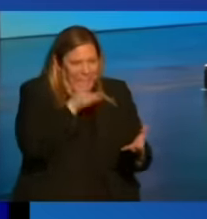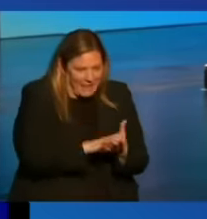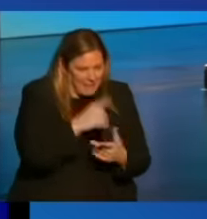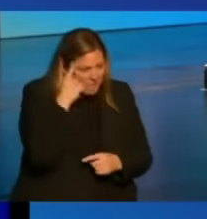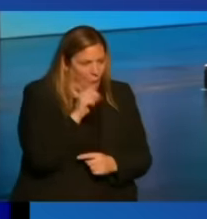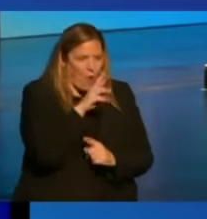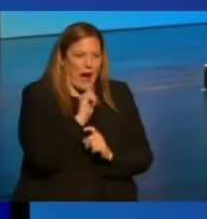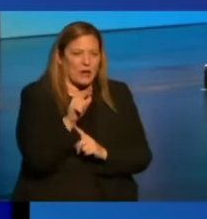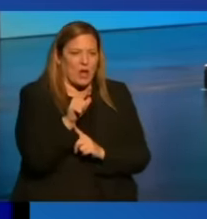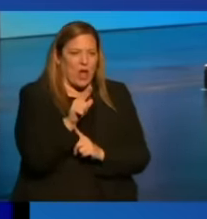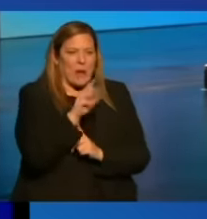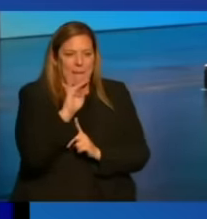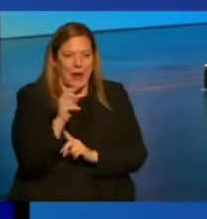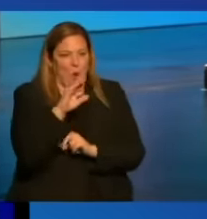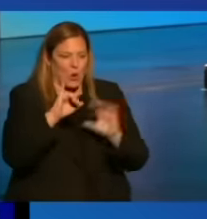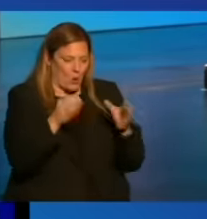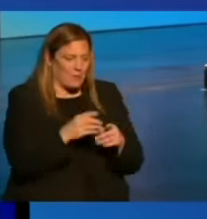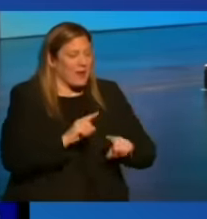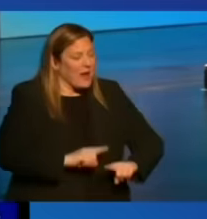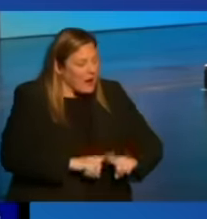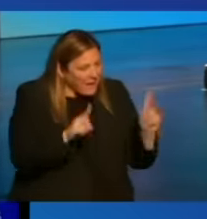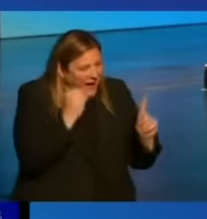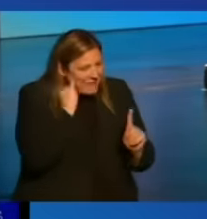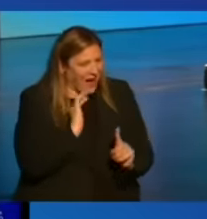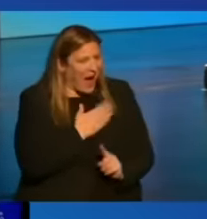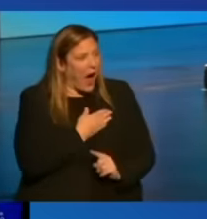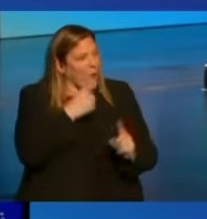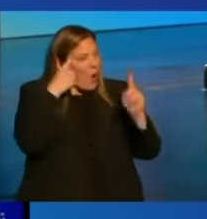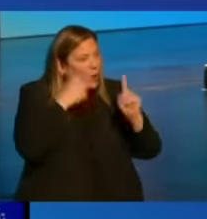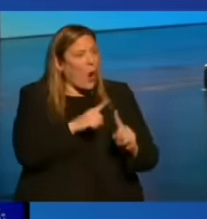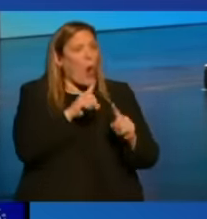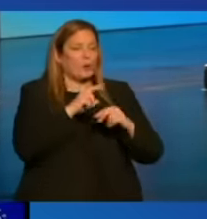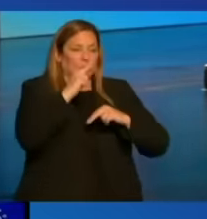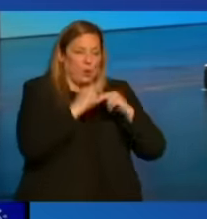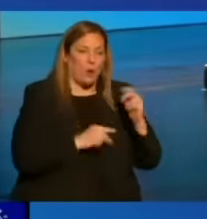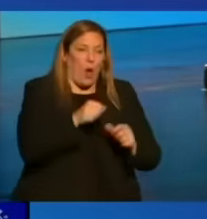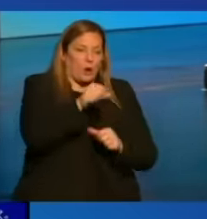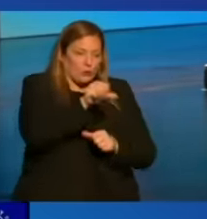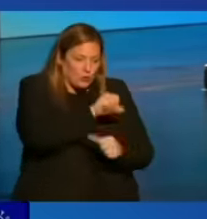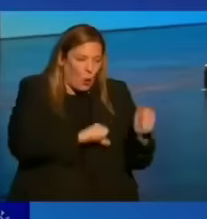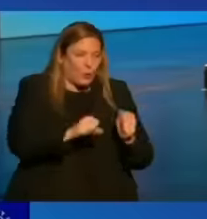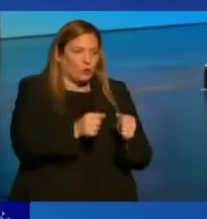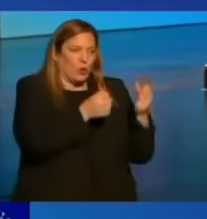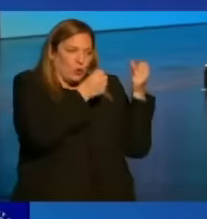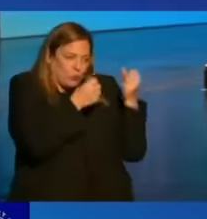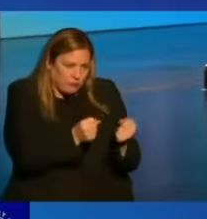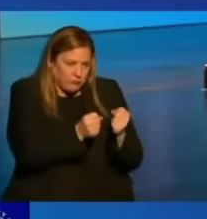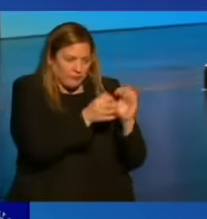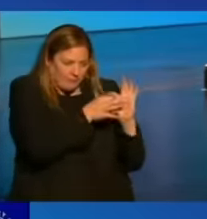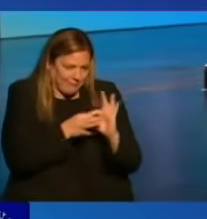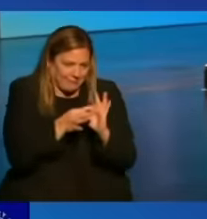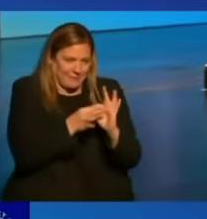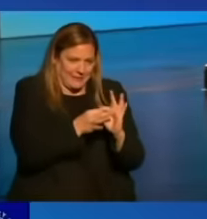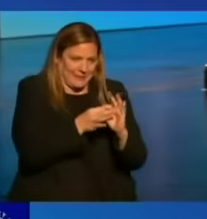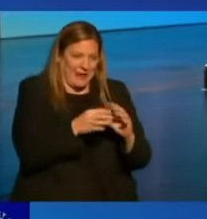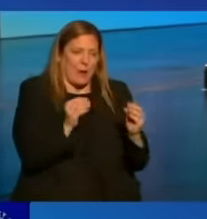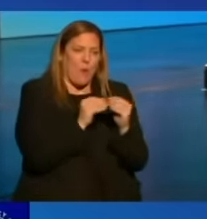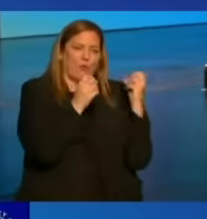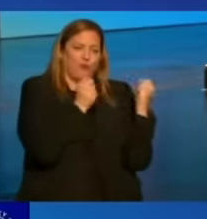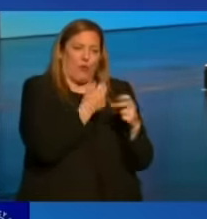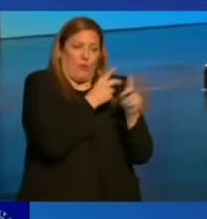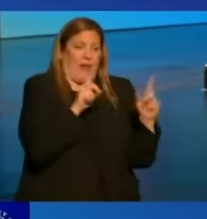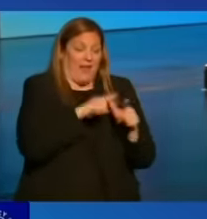But if our goal is to build social cohesion and strengthen democracy, then moving closer